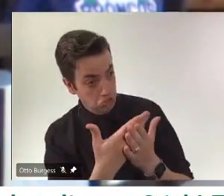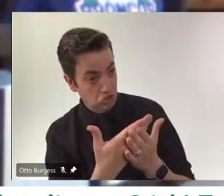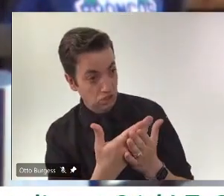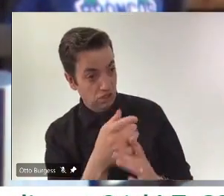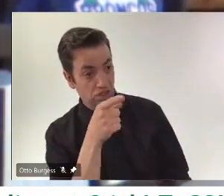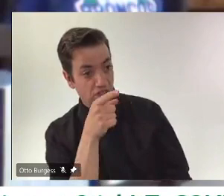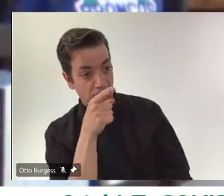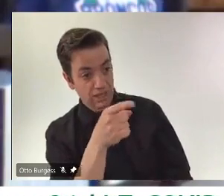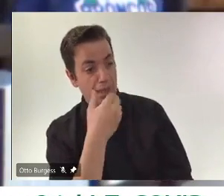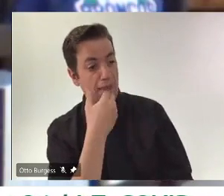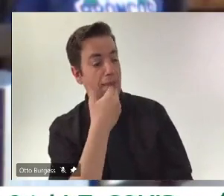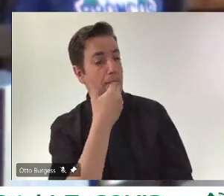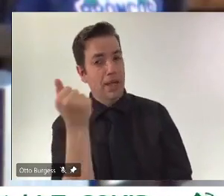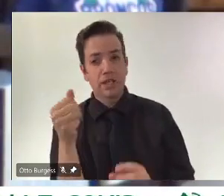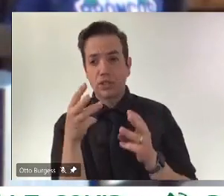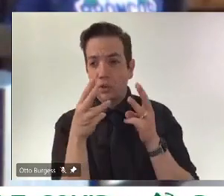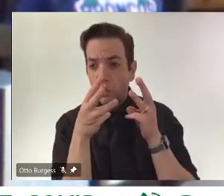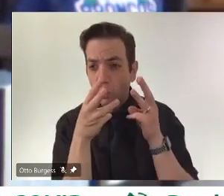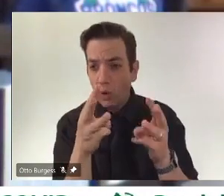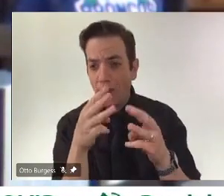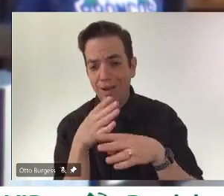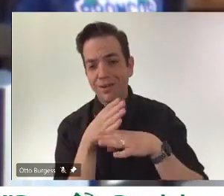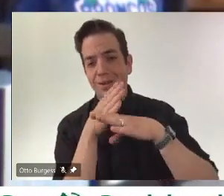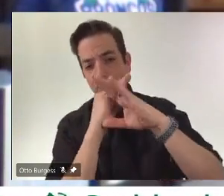at our disposal to fight this pandemic.